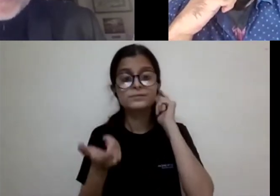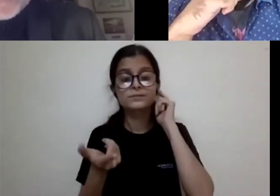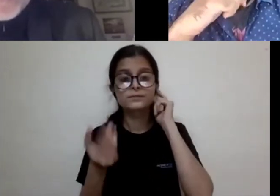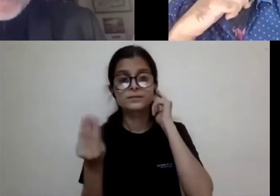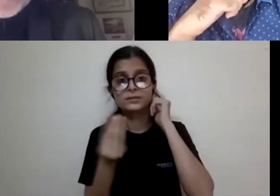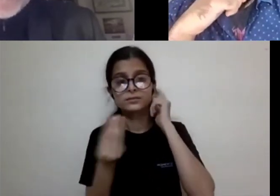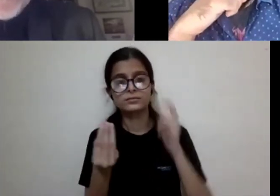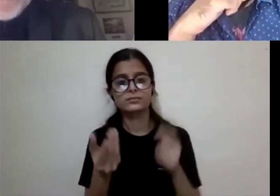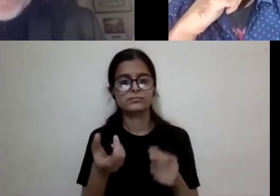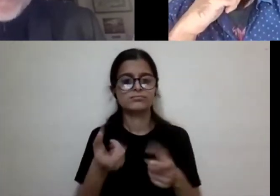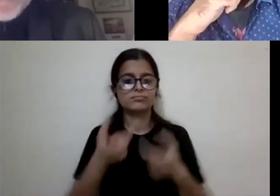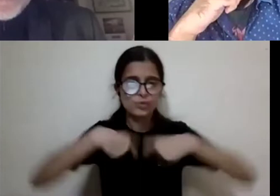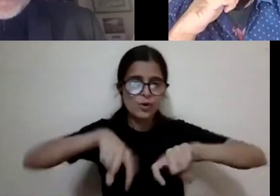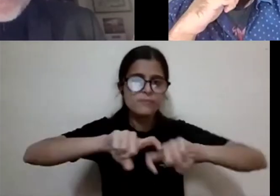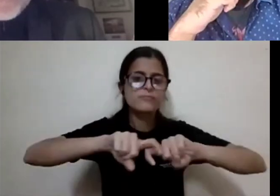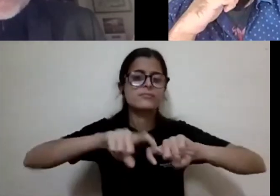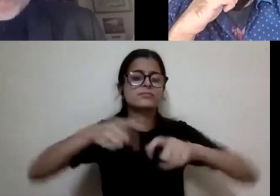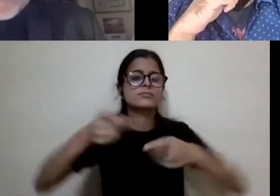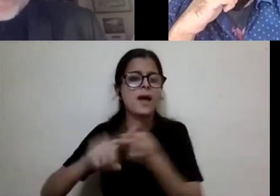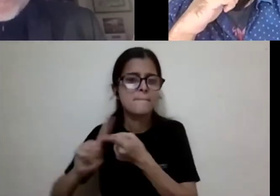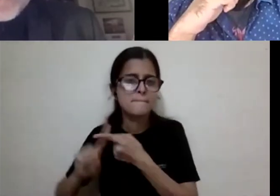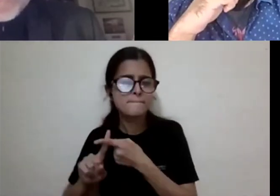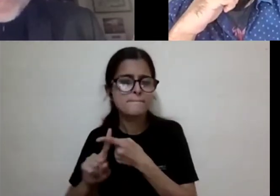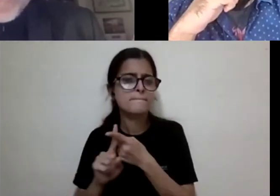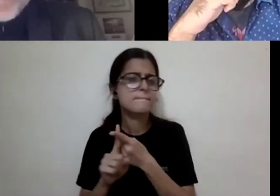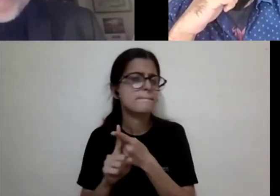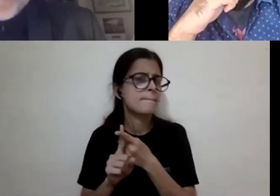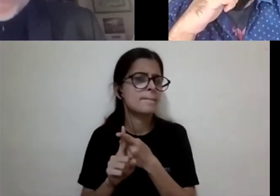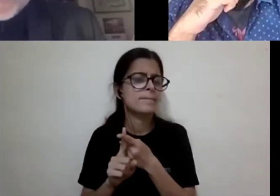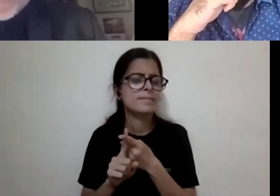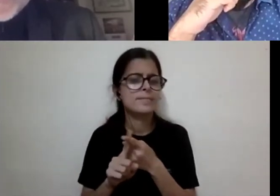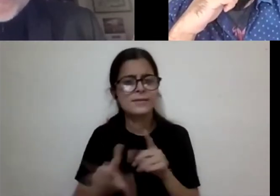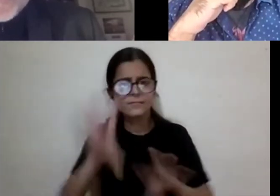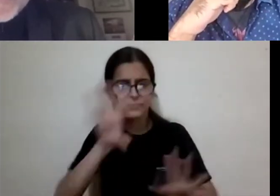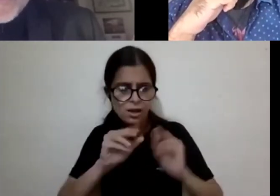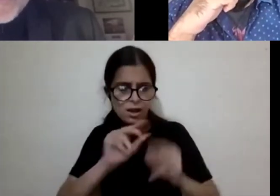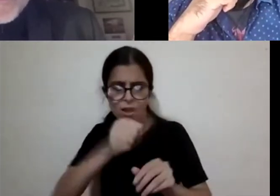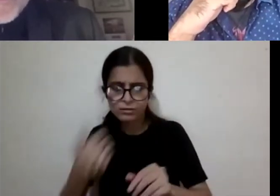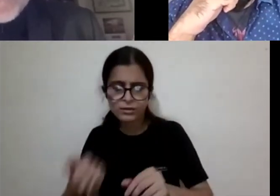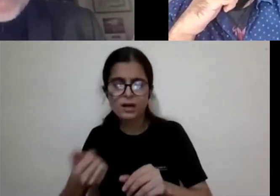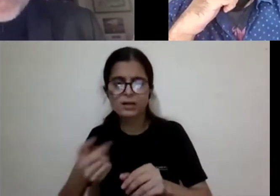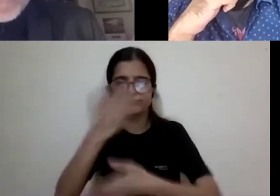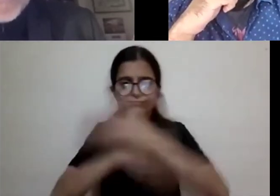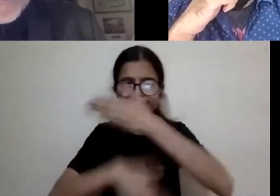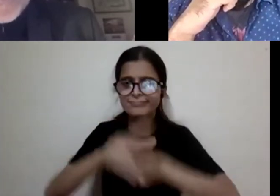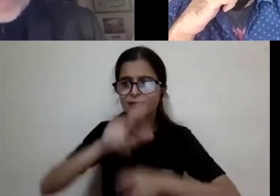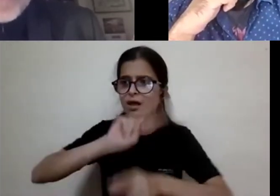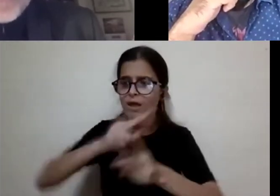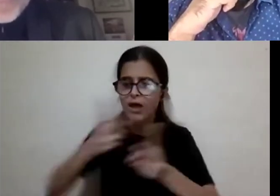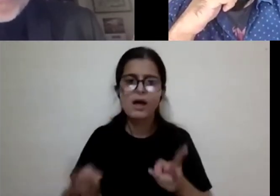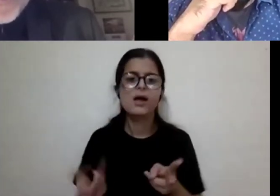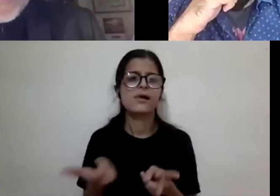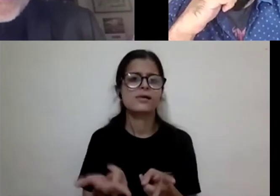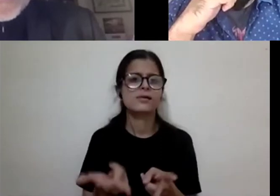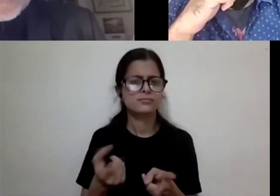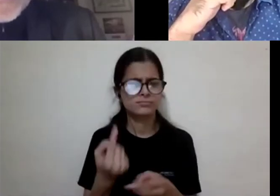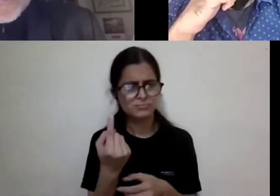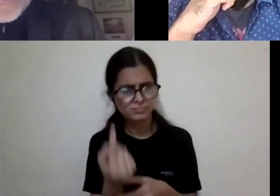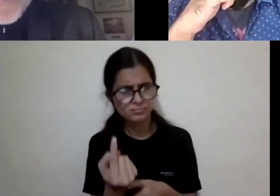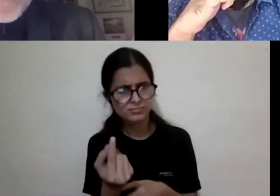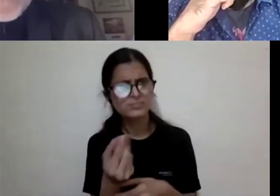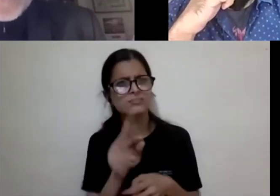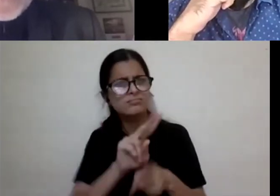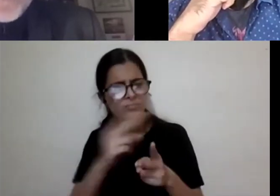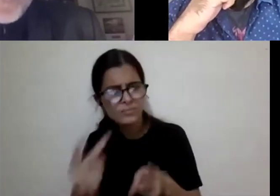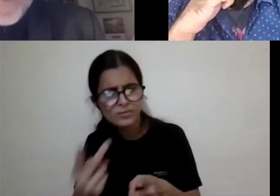conferences like this, uh, is where you start learning about other people's disabilities. Um, it's not like you're born with that knowledge. It's not